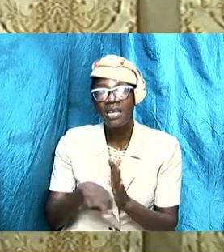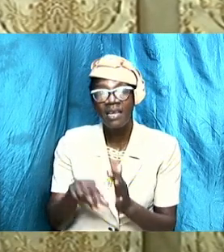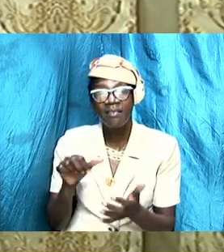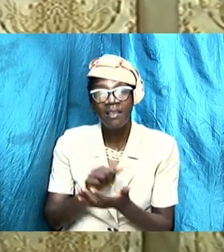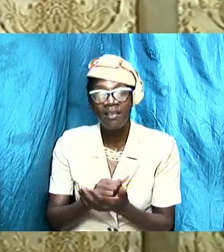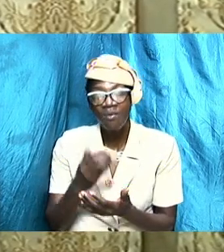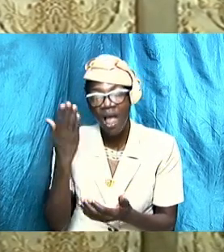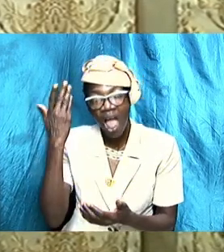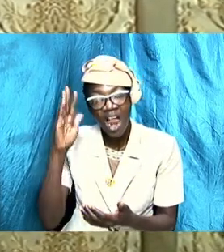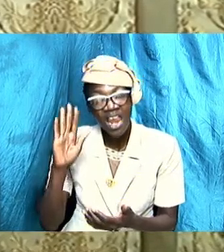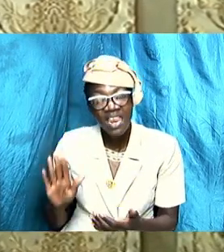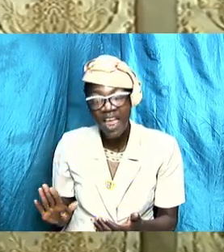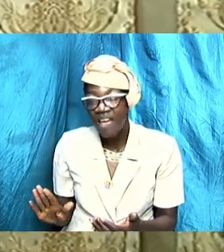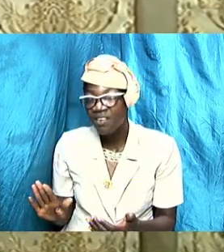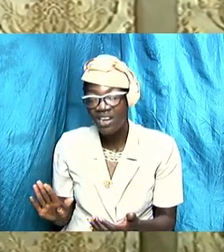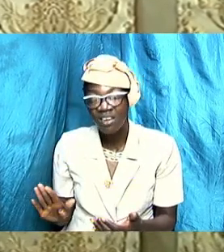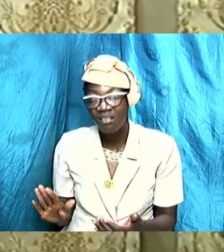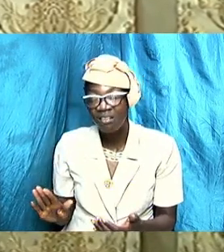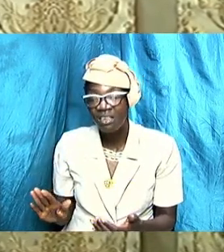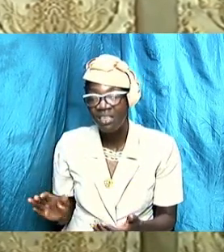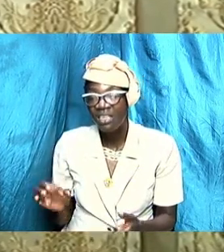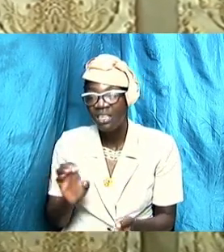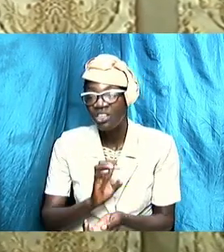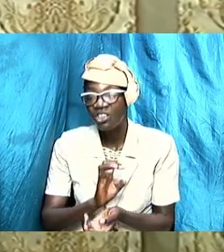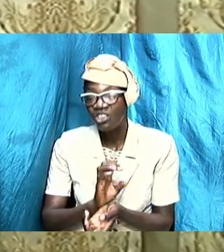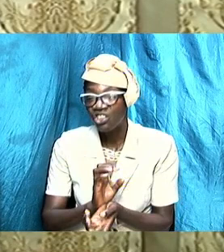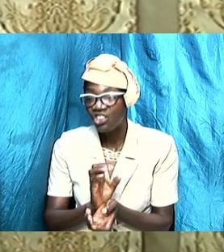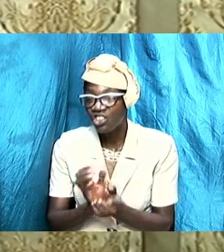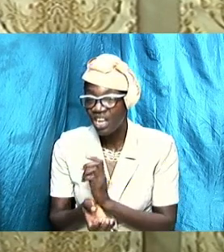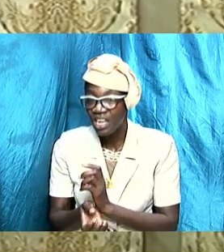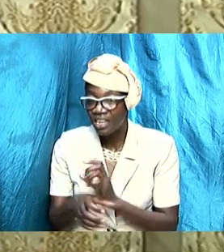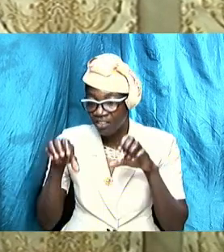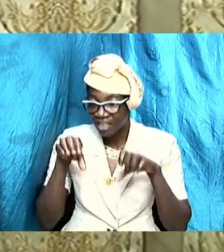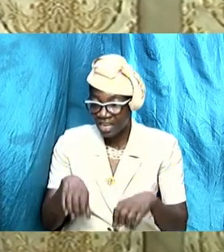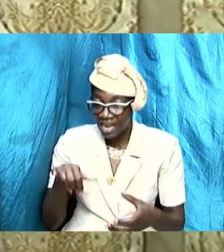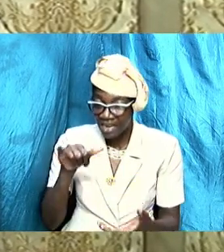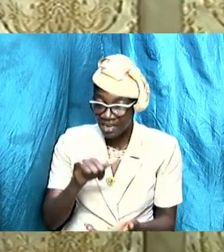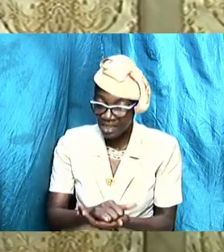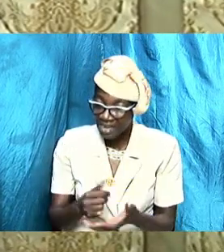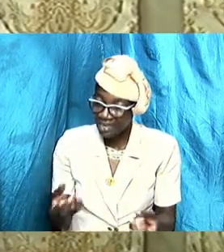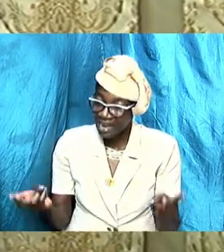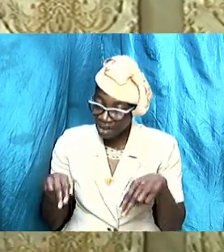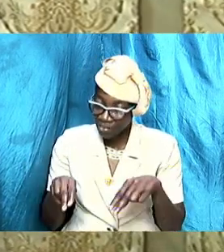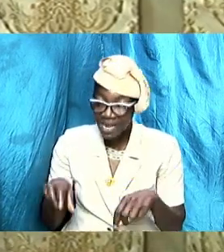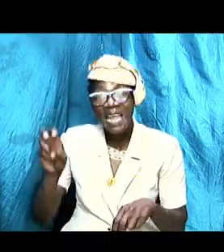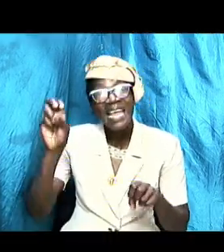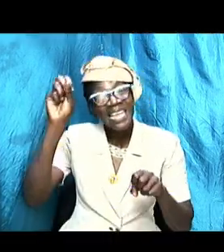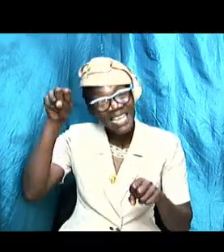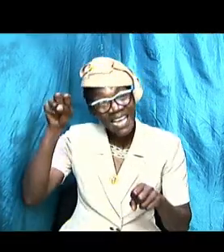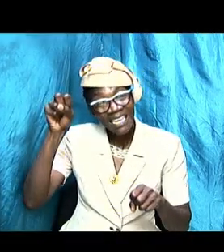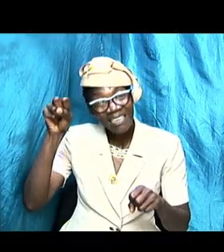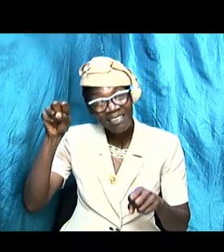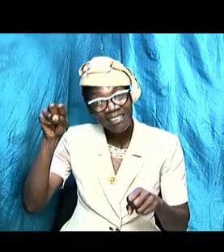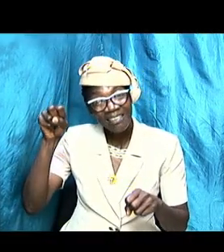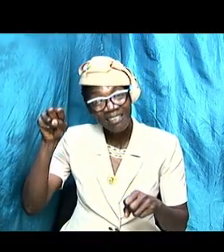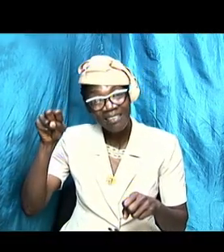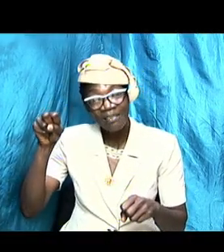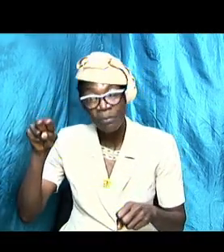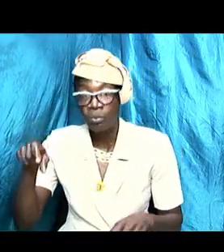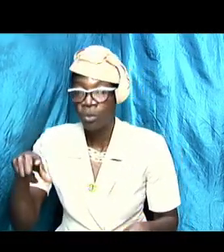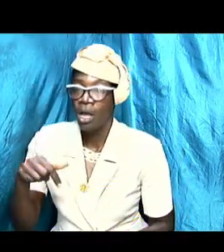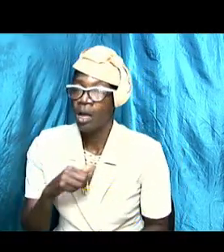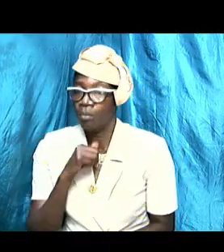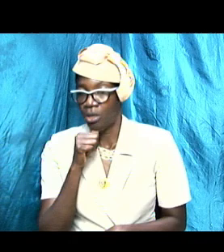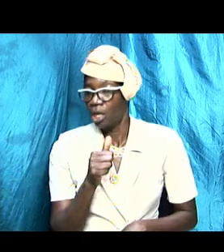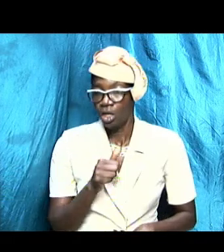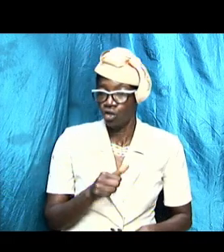yes can we do that yes we can this thing that is being bandied about that I will not put up with this and not put up with